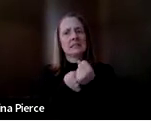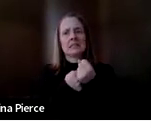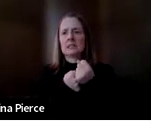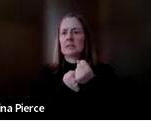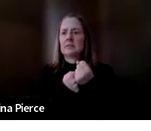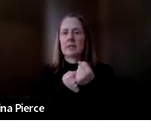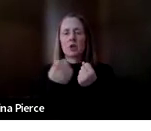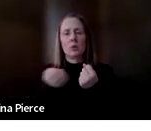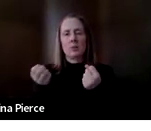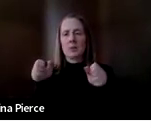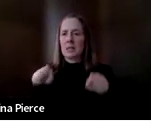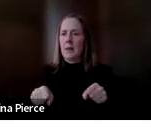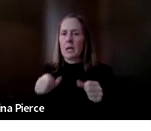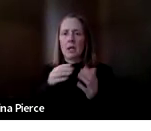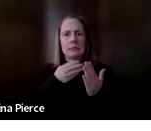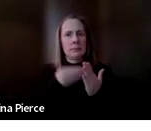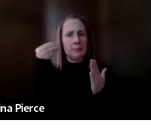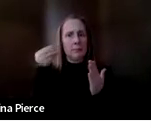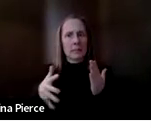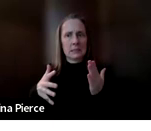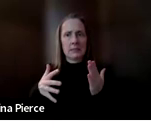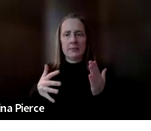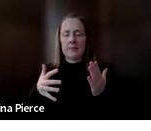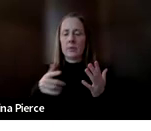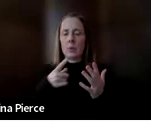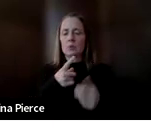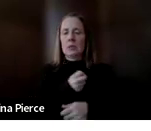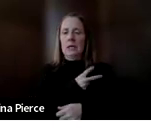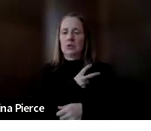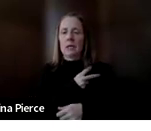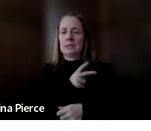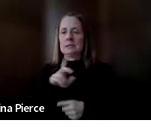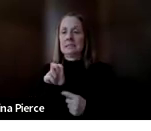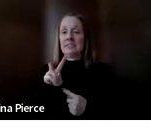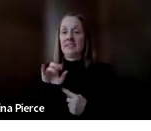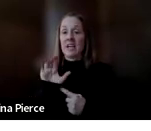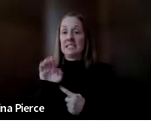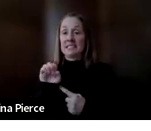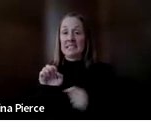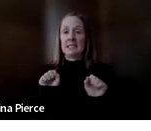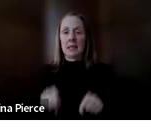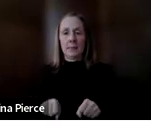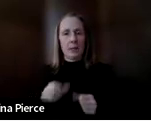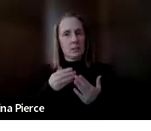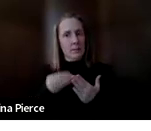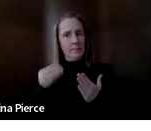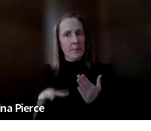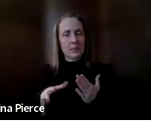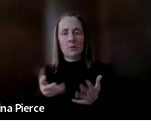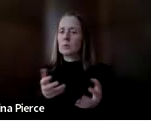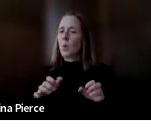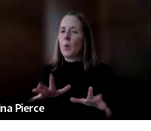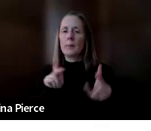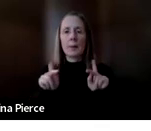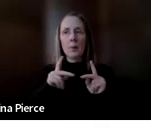try it. Some of those electronic devices that she talked about. And what we don't want people to do is to go